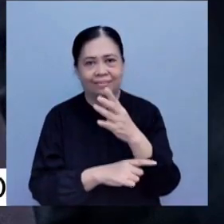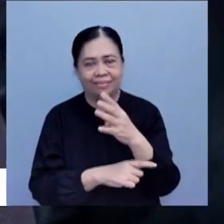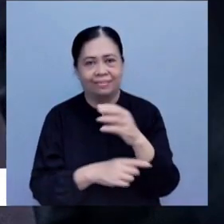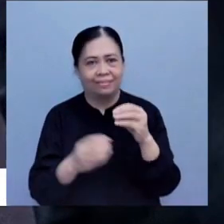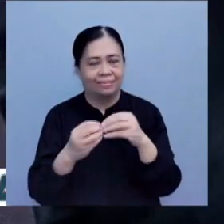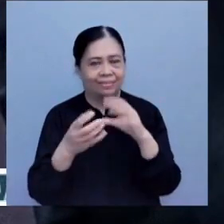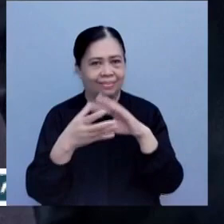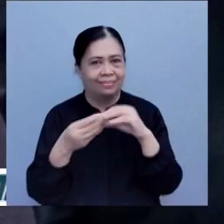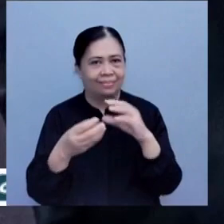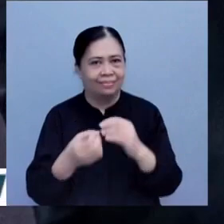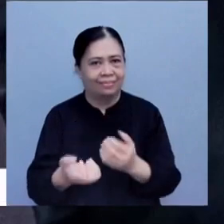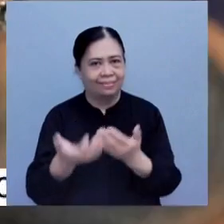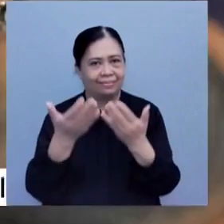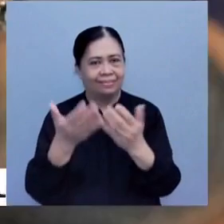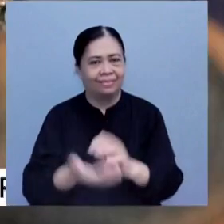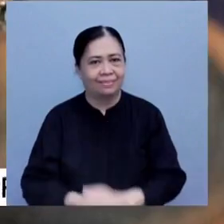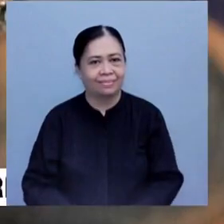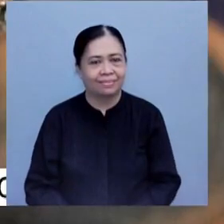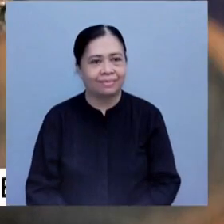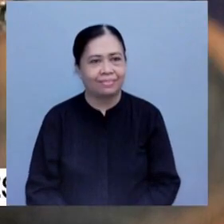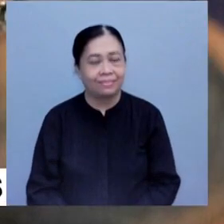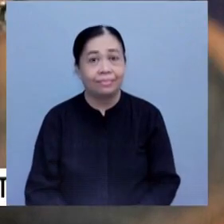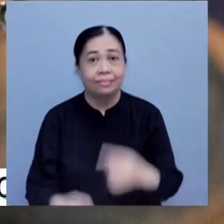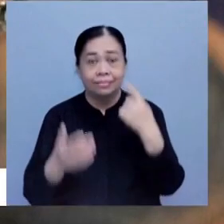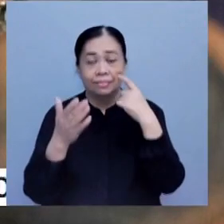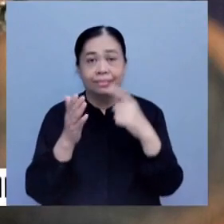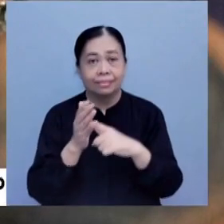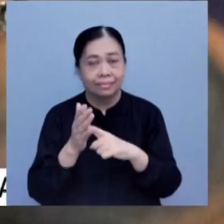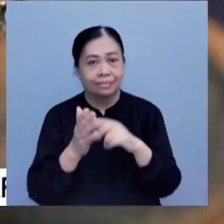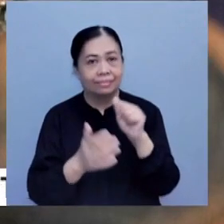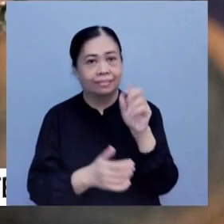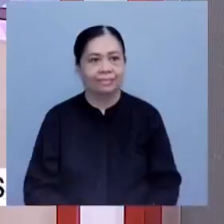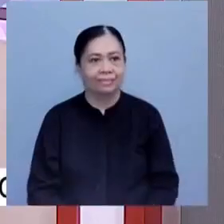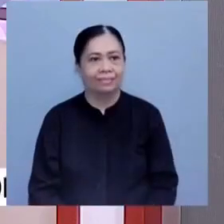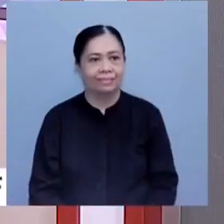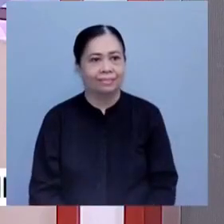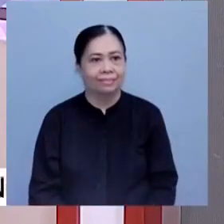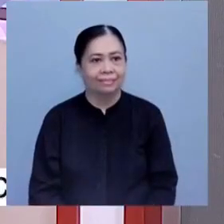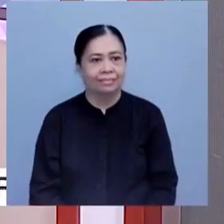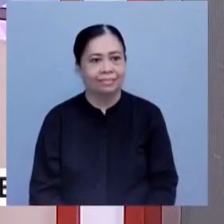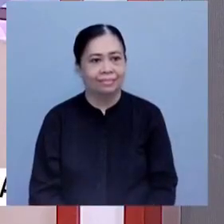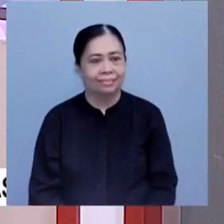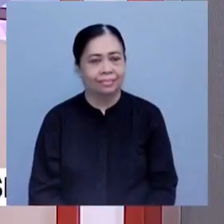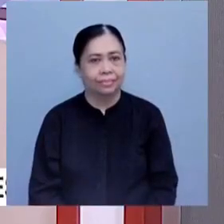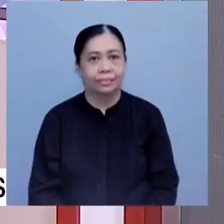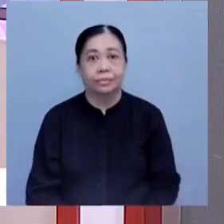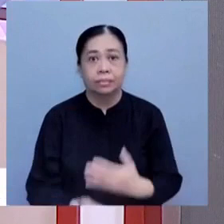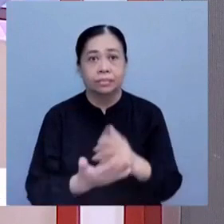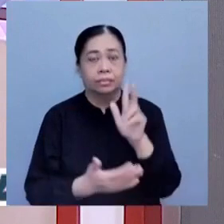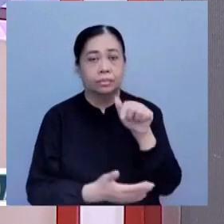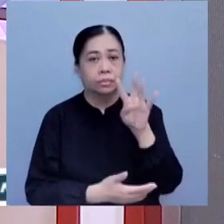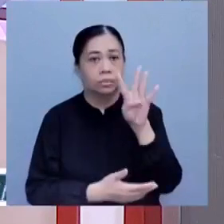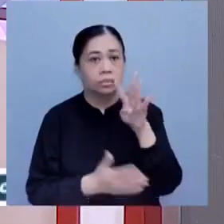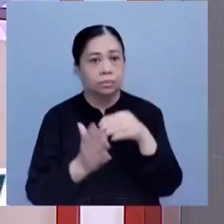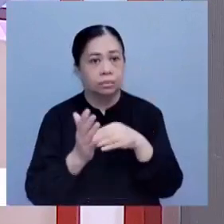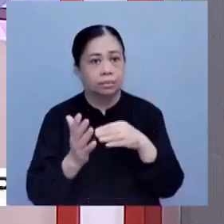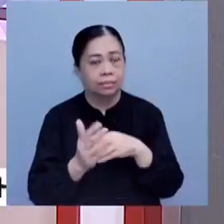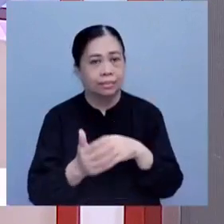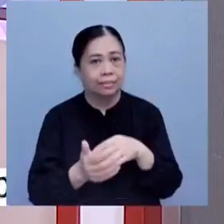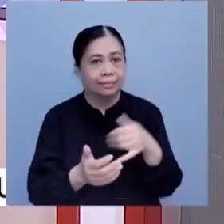story, head on over to news.abs-cband.com. Well, some 3.4 million beer lovers